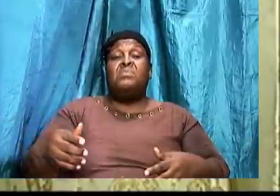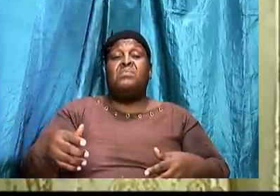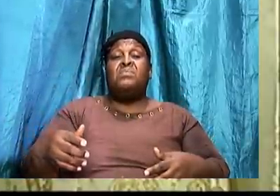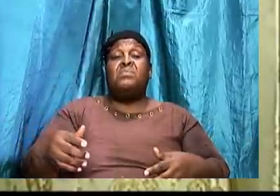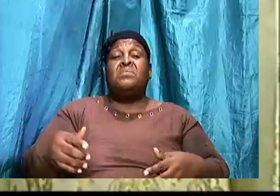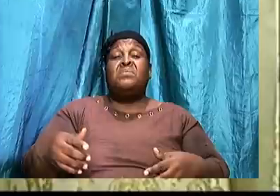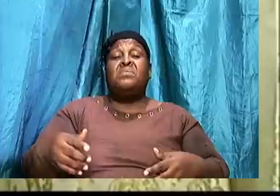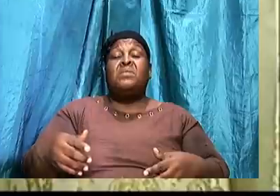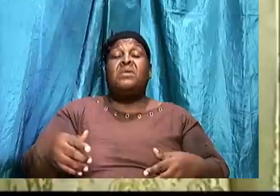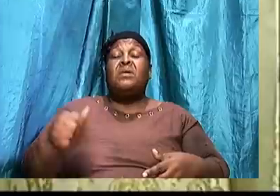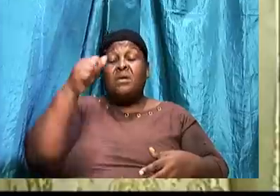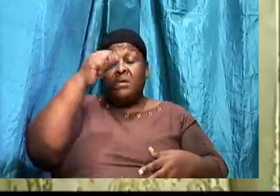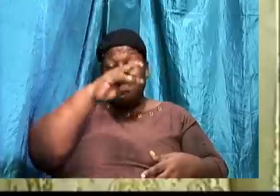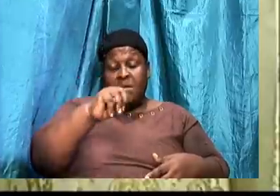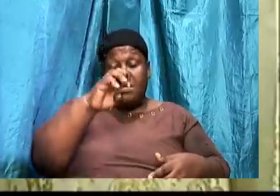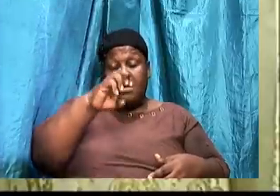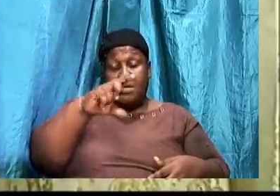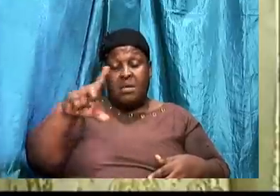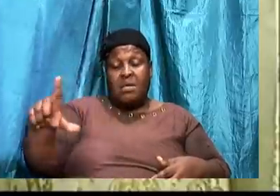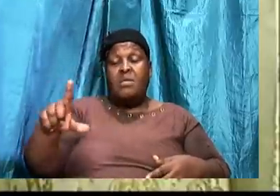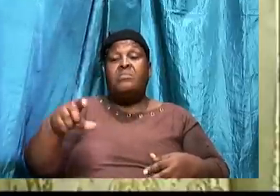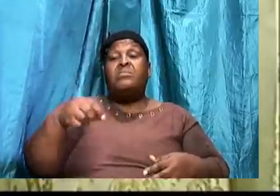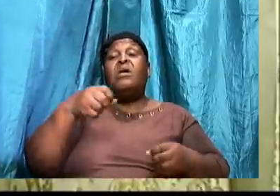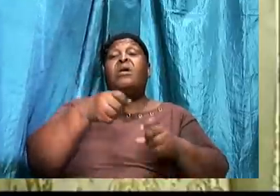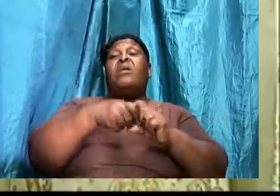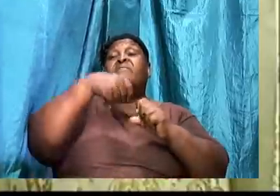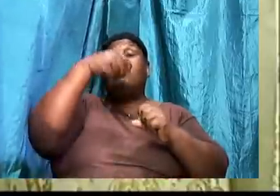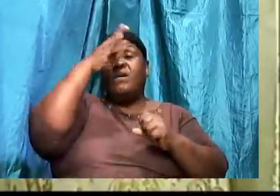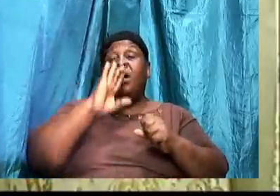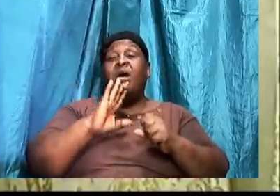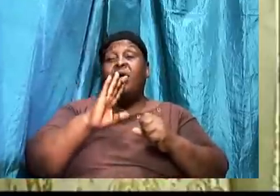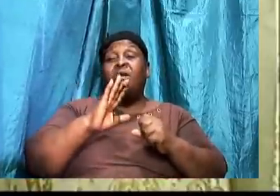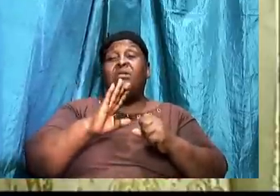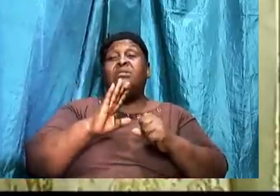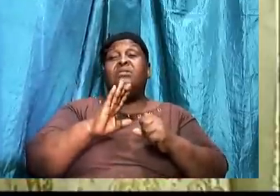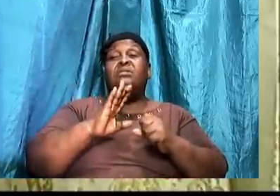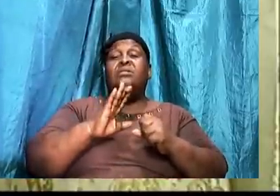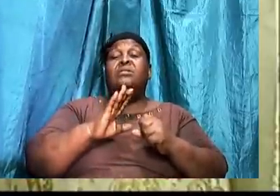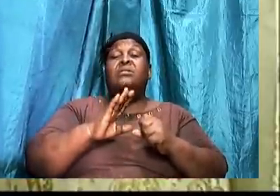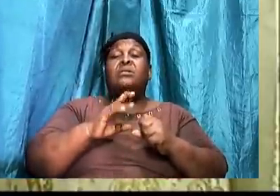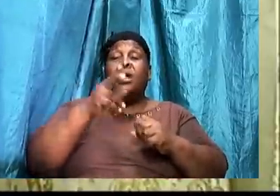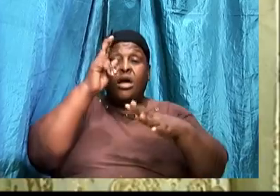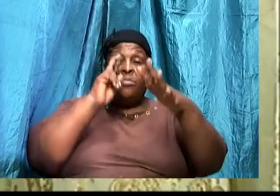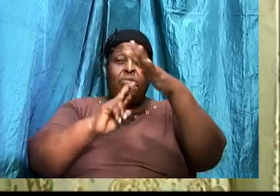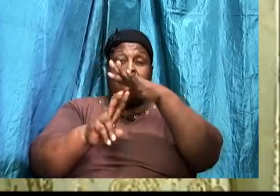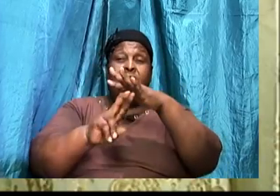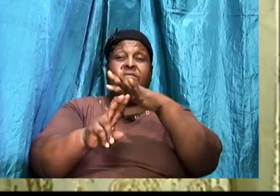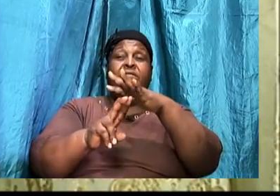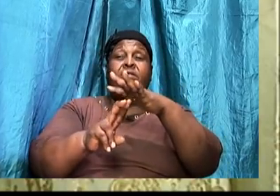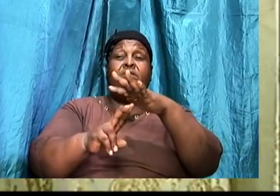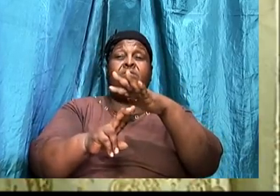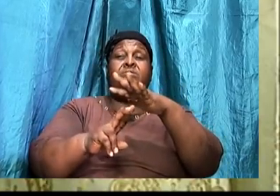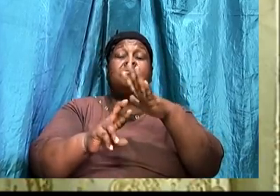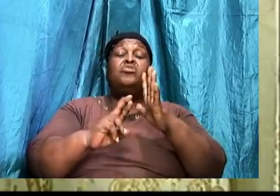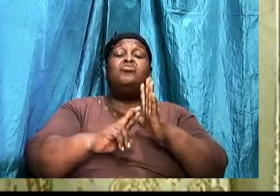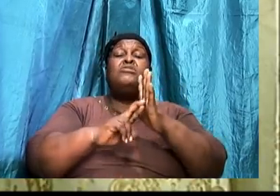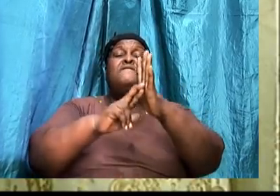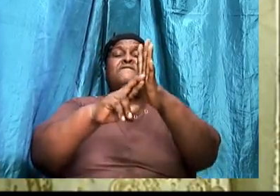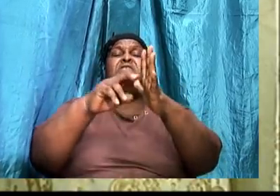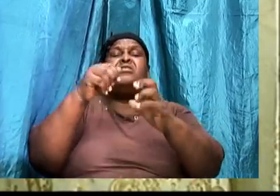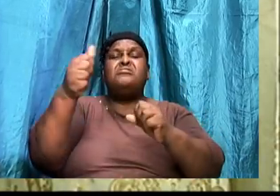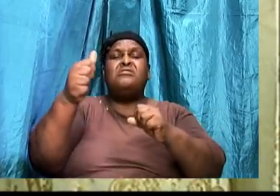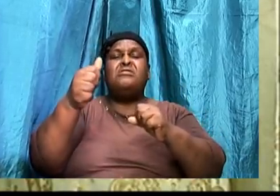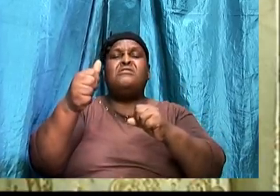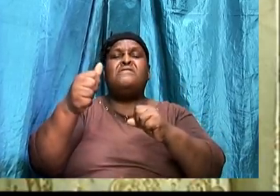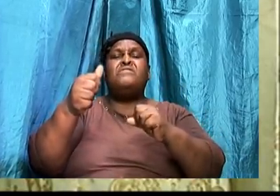know theophany. His. A way God chose. To reveal himself. a certain individual. He taken a